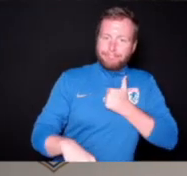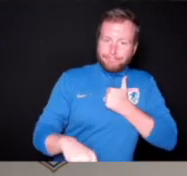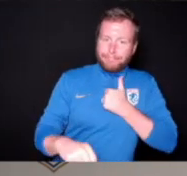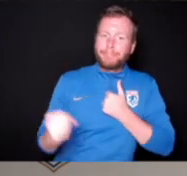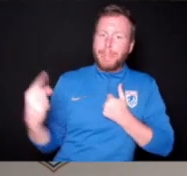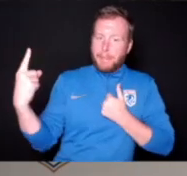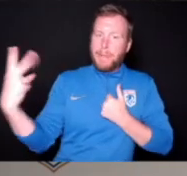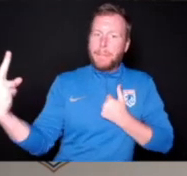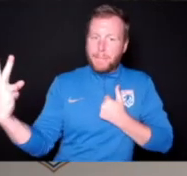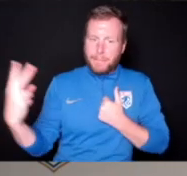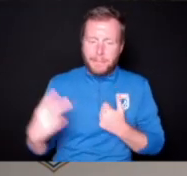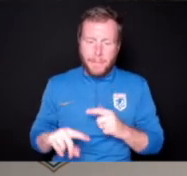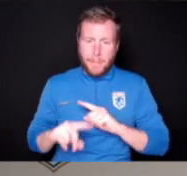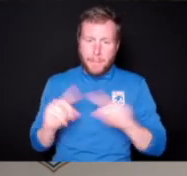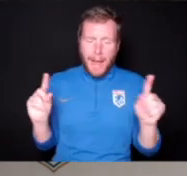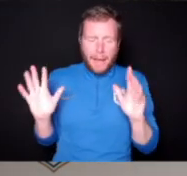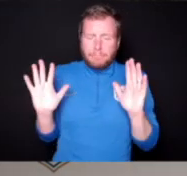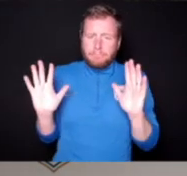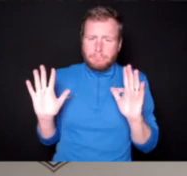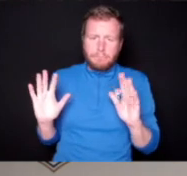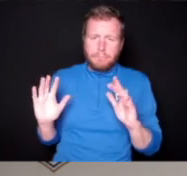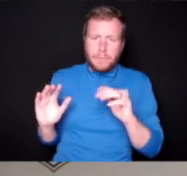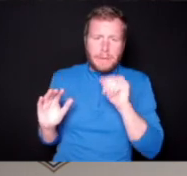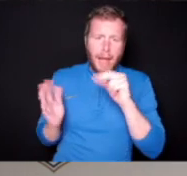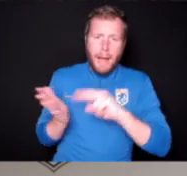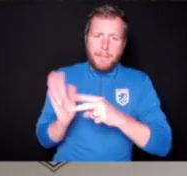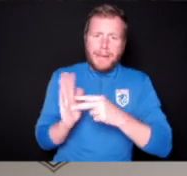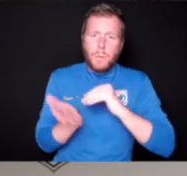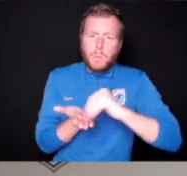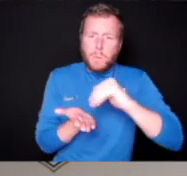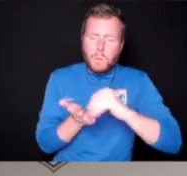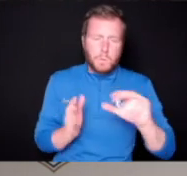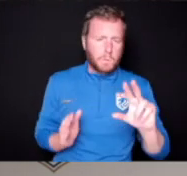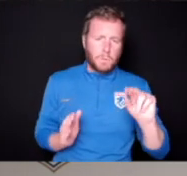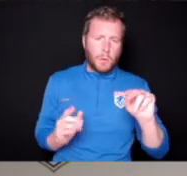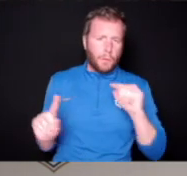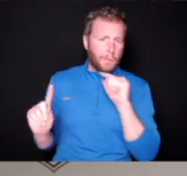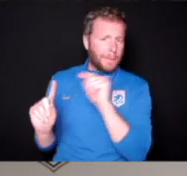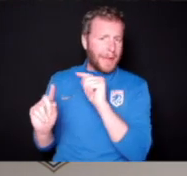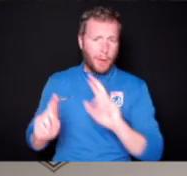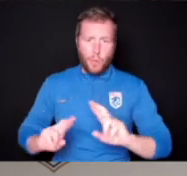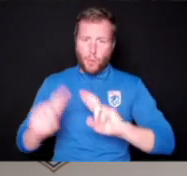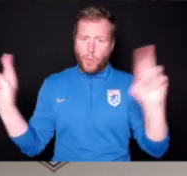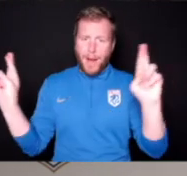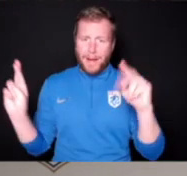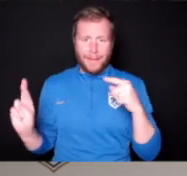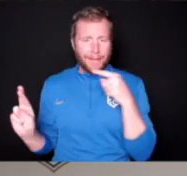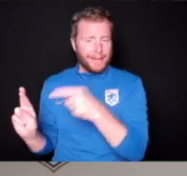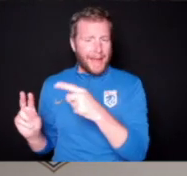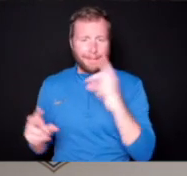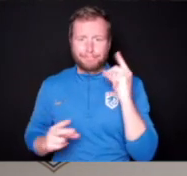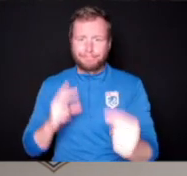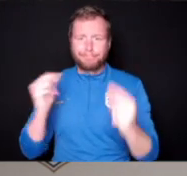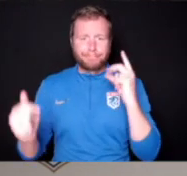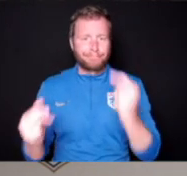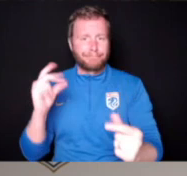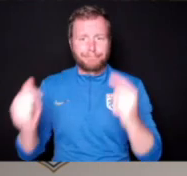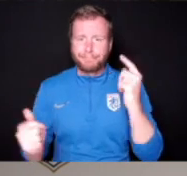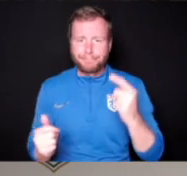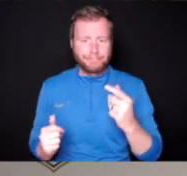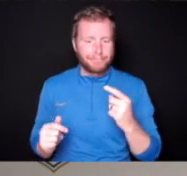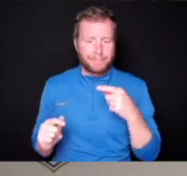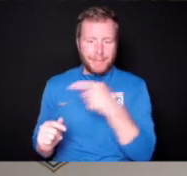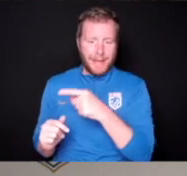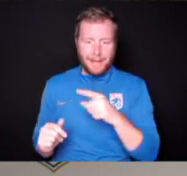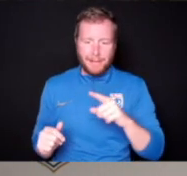But I'm not going to take anything away from them. I thought they were up for it. They were on the front foot. They were in first and